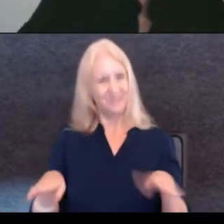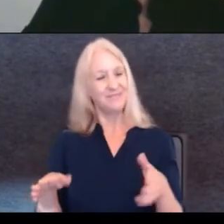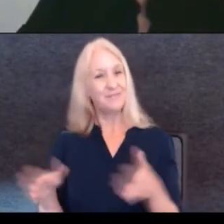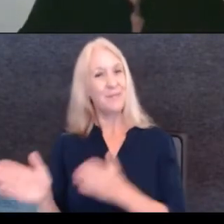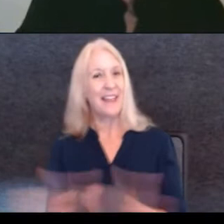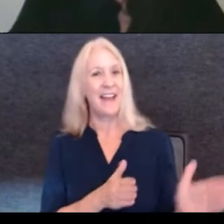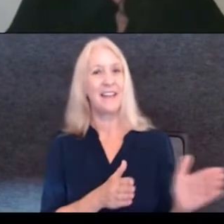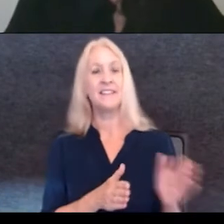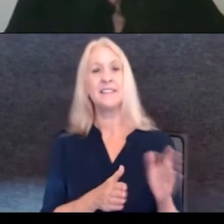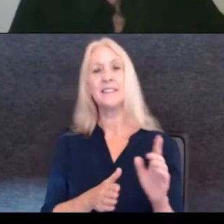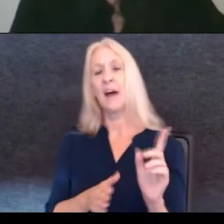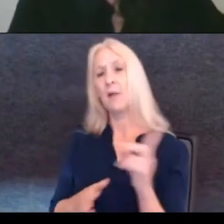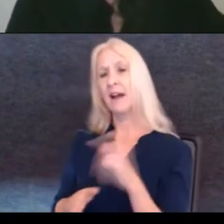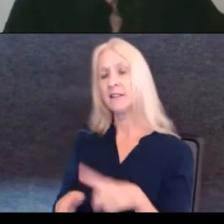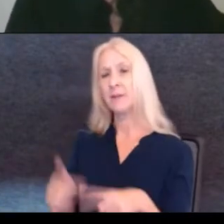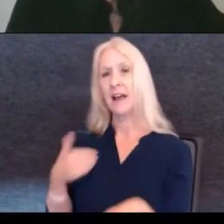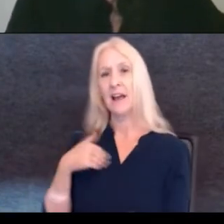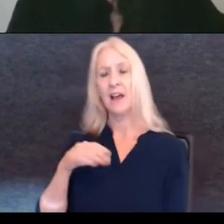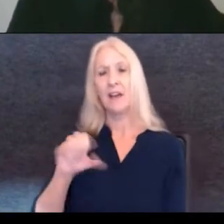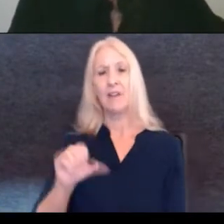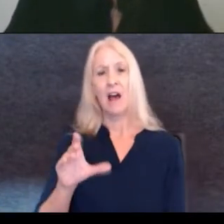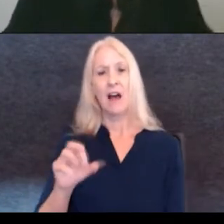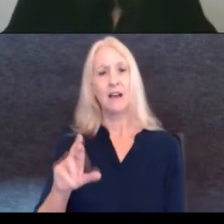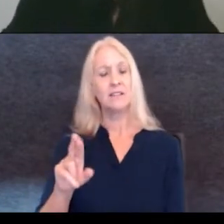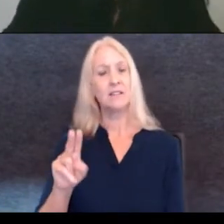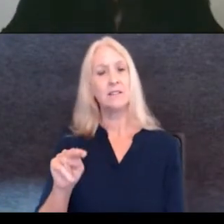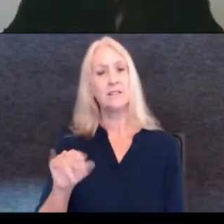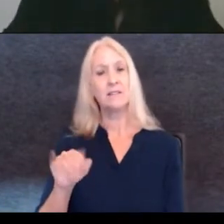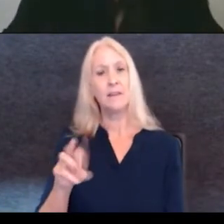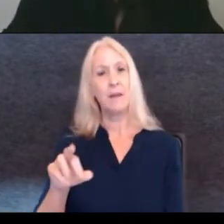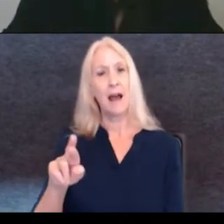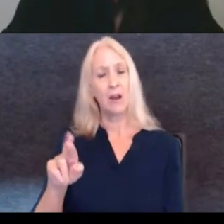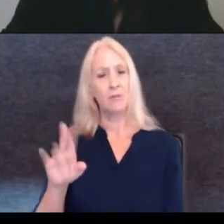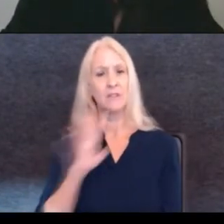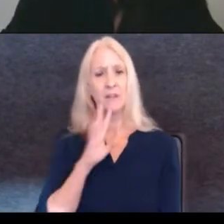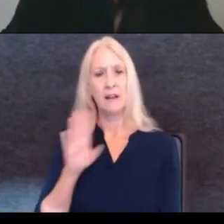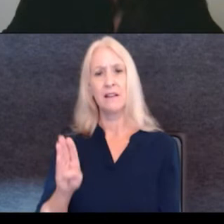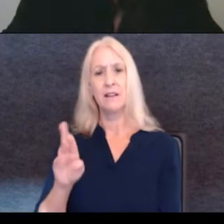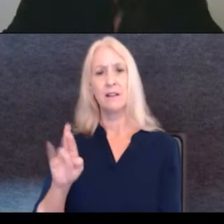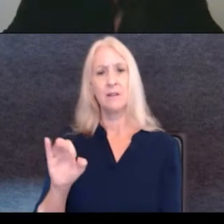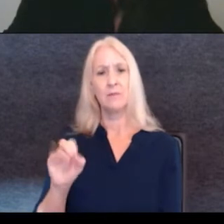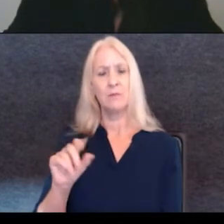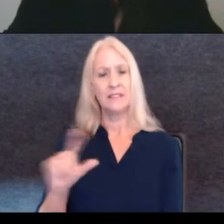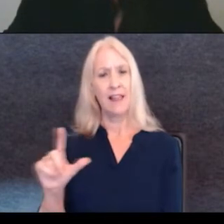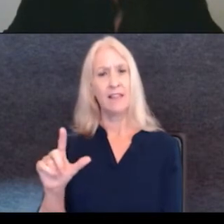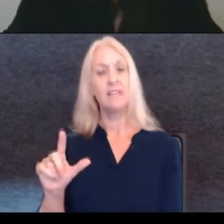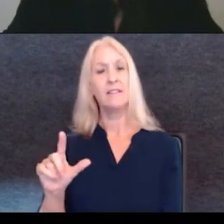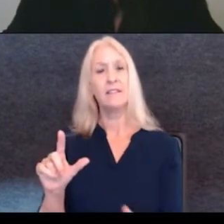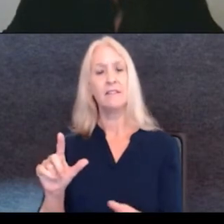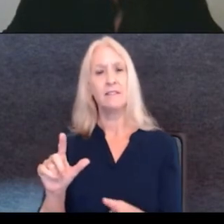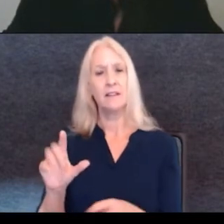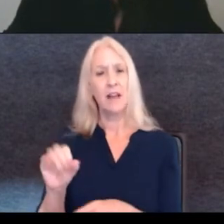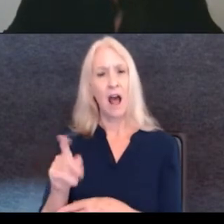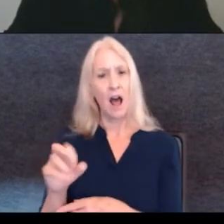ask you, Clarice, having Oscar Niemeyer, you know, did you, you know, let's talk about Brasilia and Oscar Niemeyer. you know, he was,